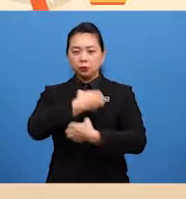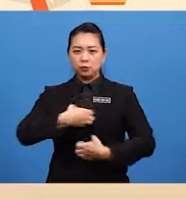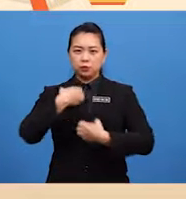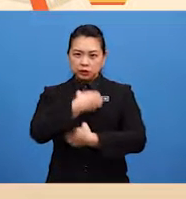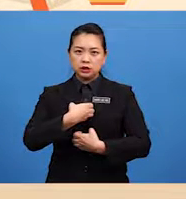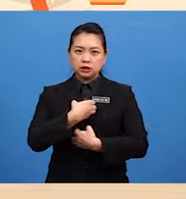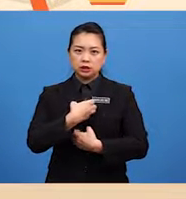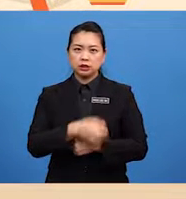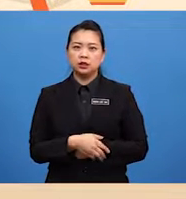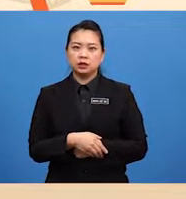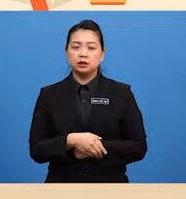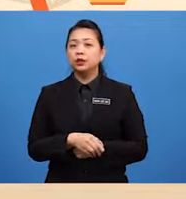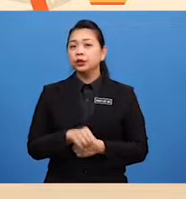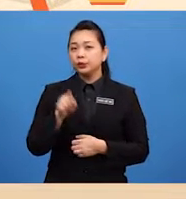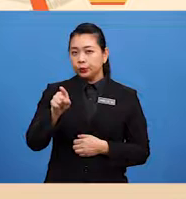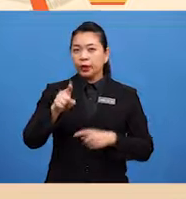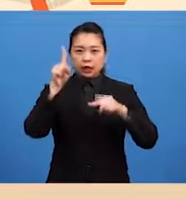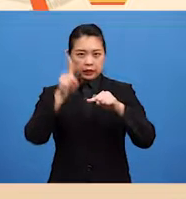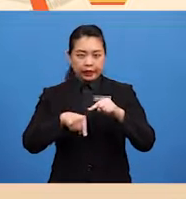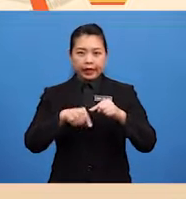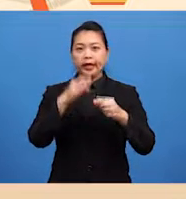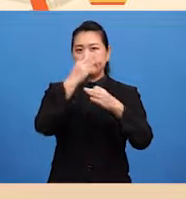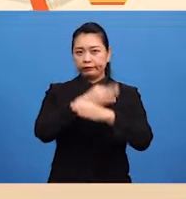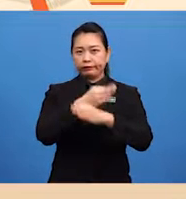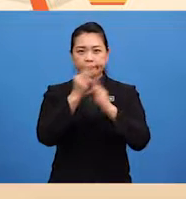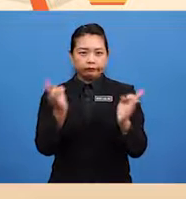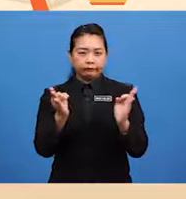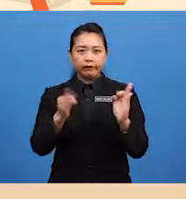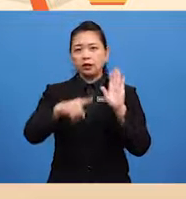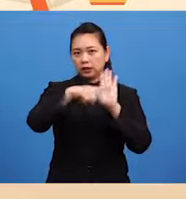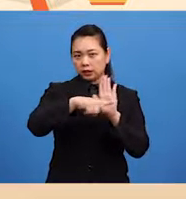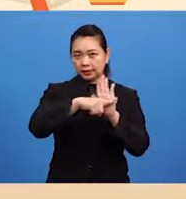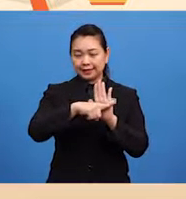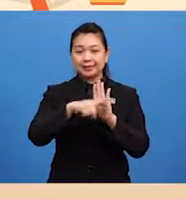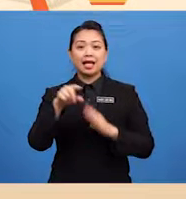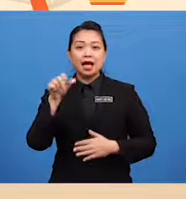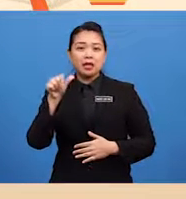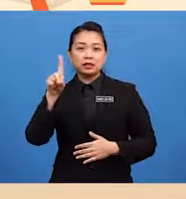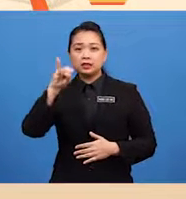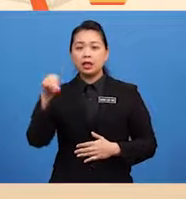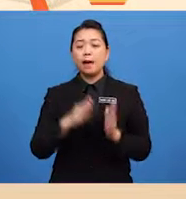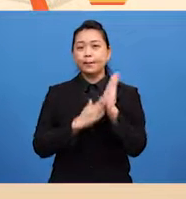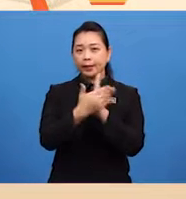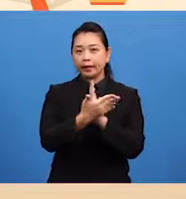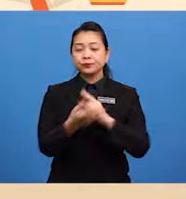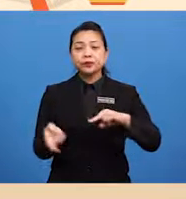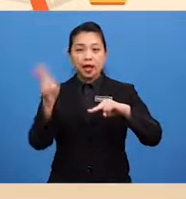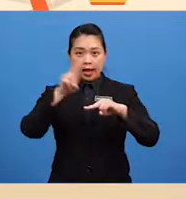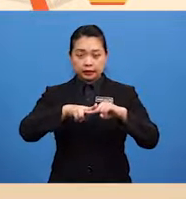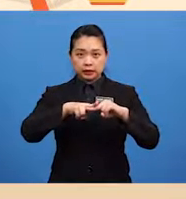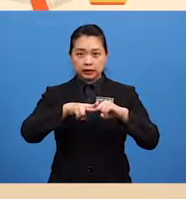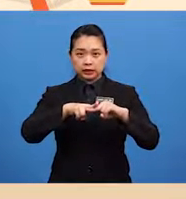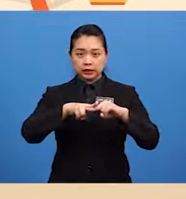You can form negative adjectives By adding